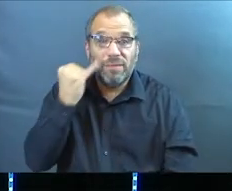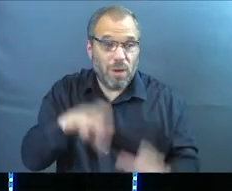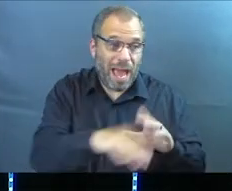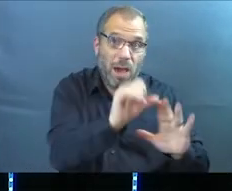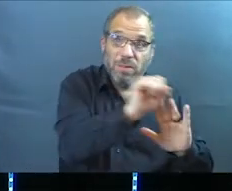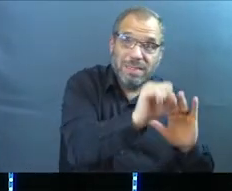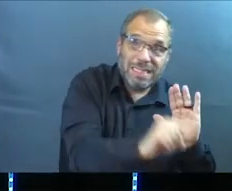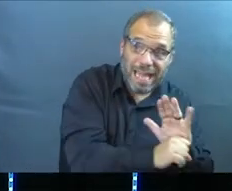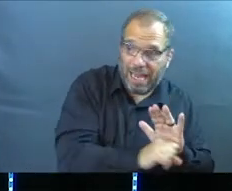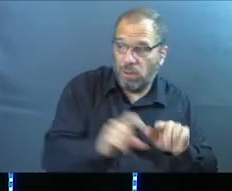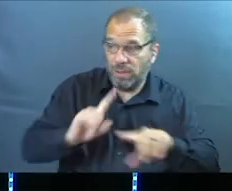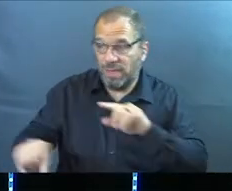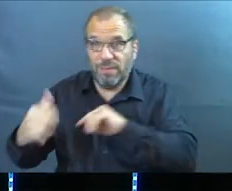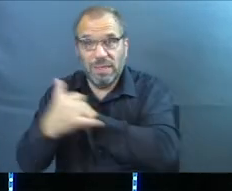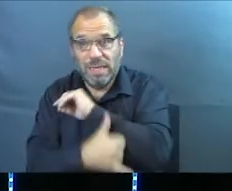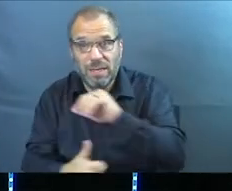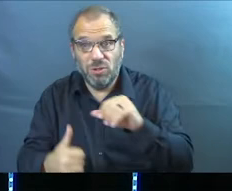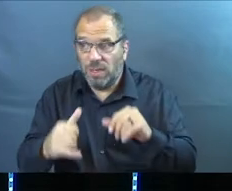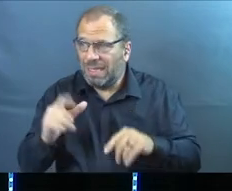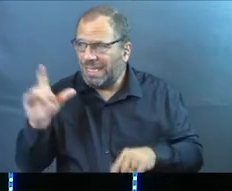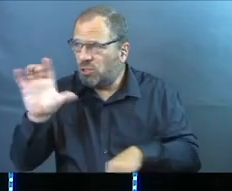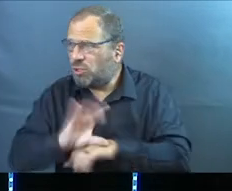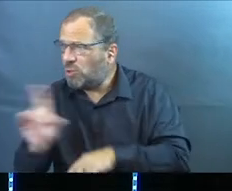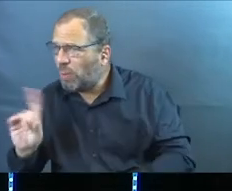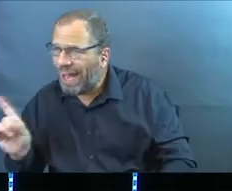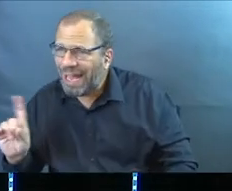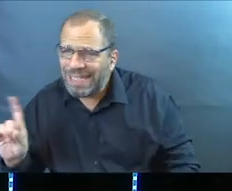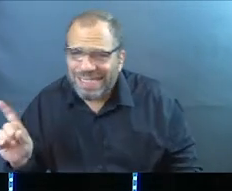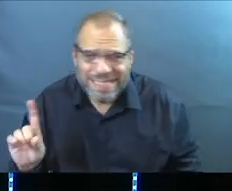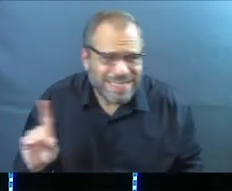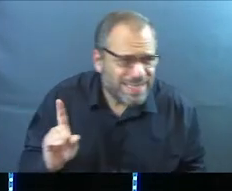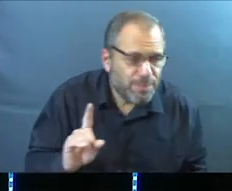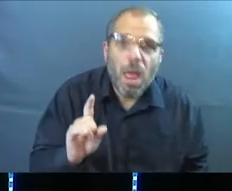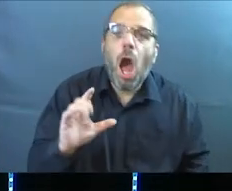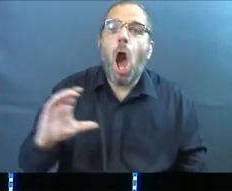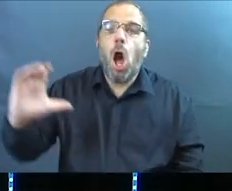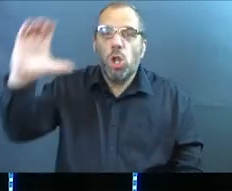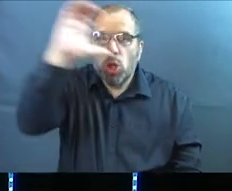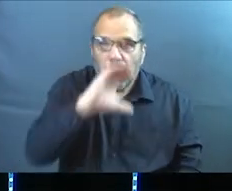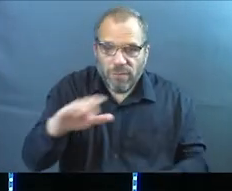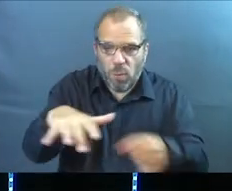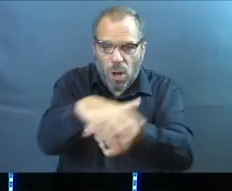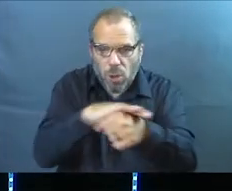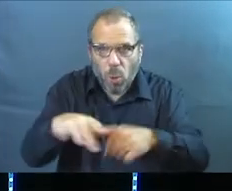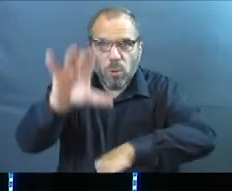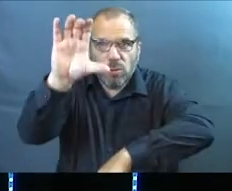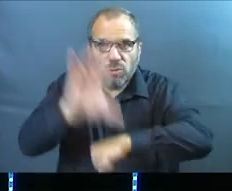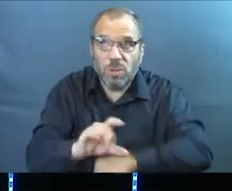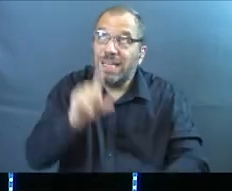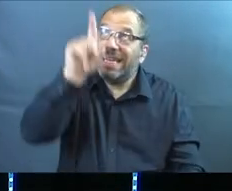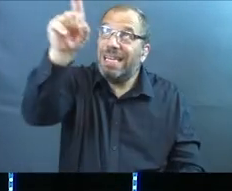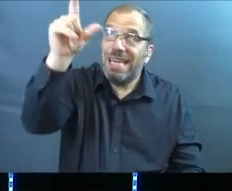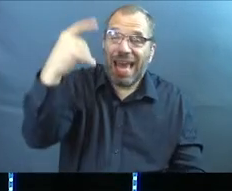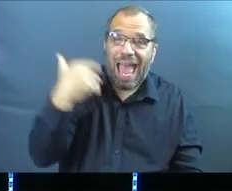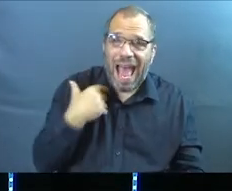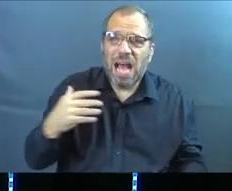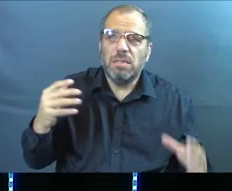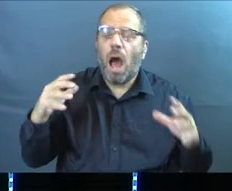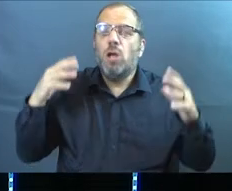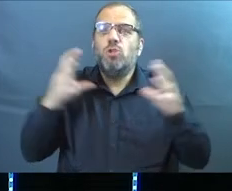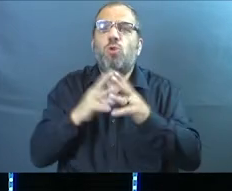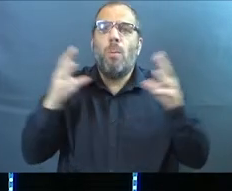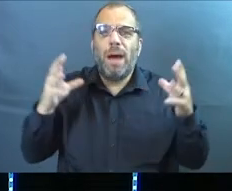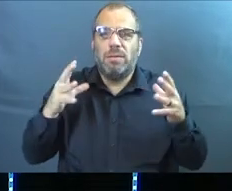state or you're in a different location, you've not found a local church yet, I want you to find a local church because he's got so much for